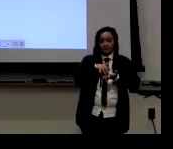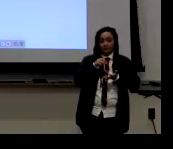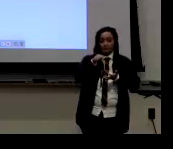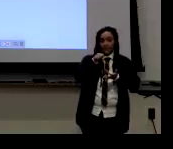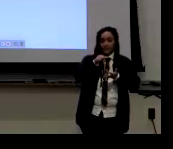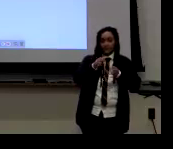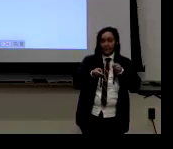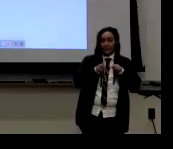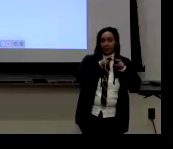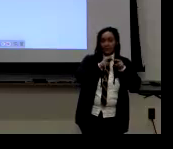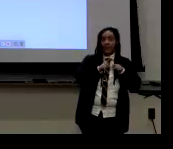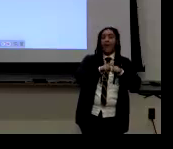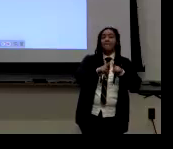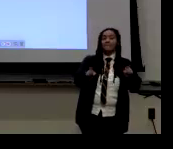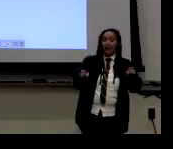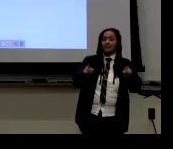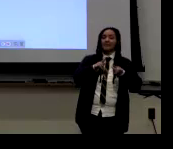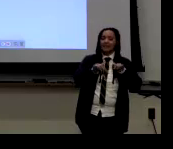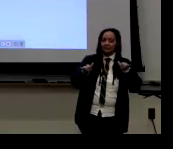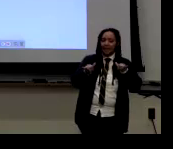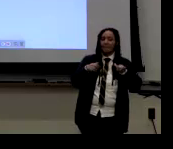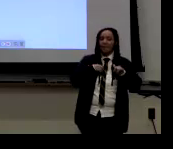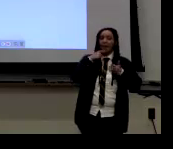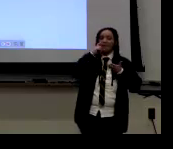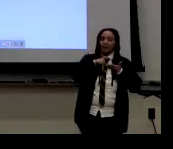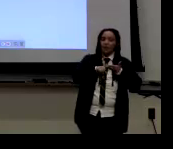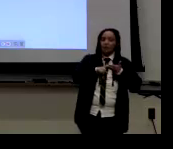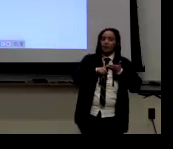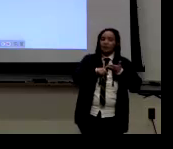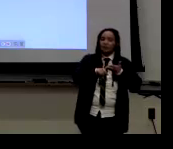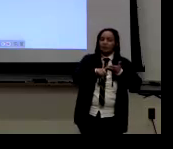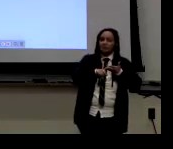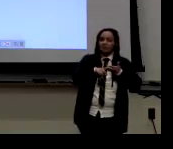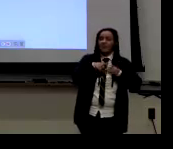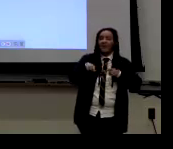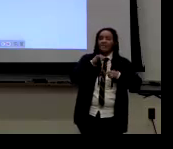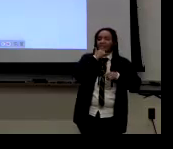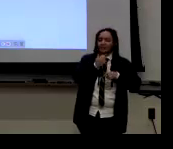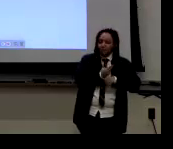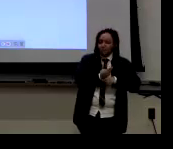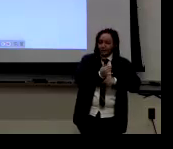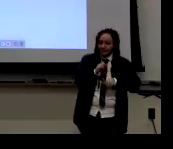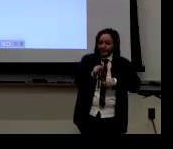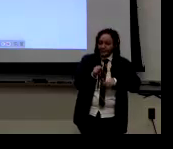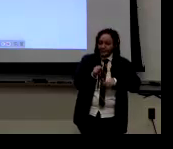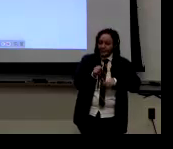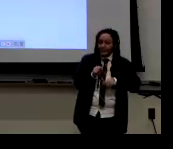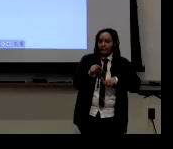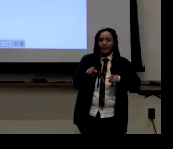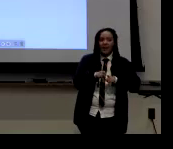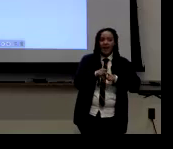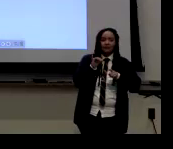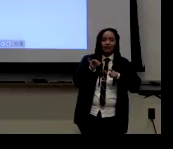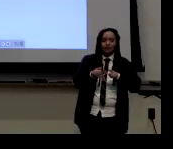And the study of intersectionality is increasing, yes. But at the same time, I've noticed they're